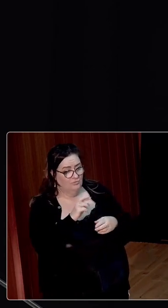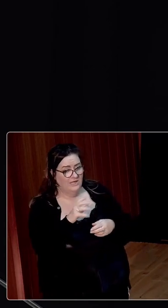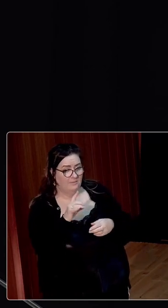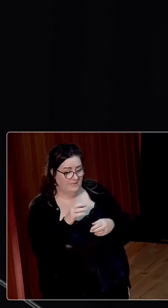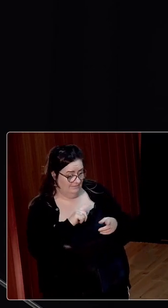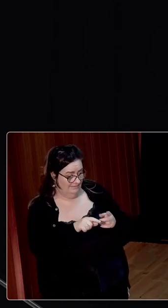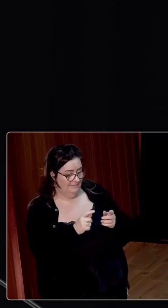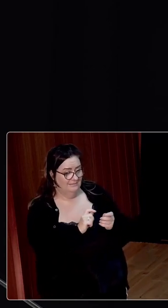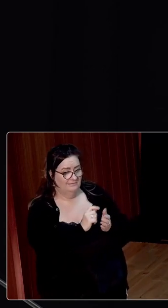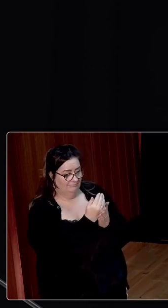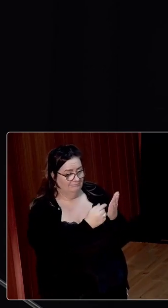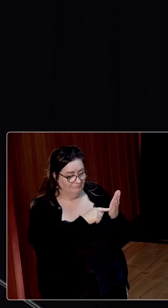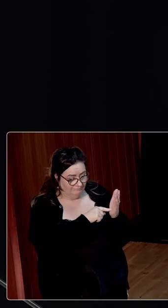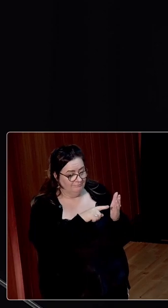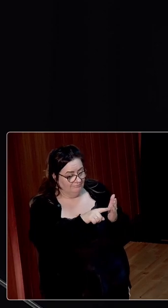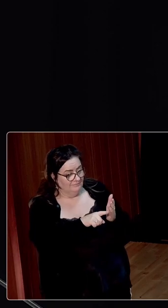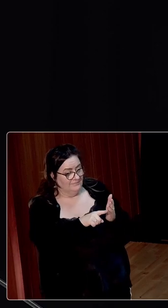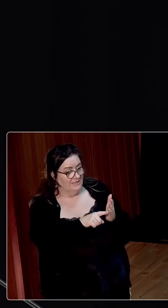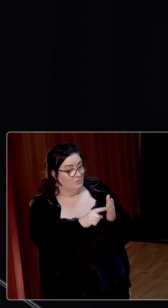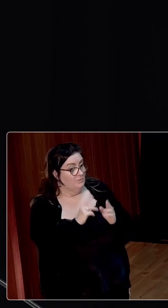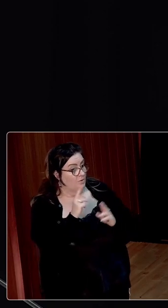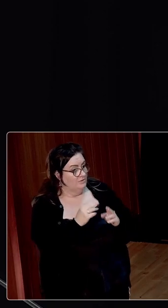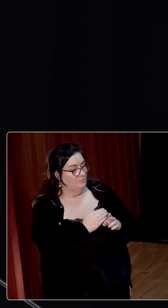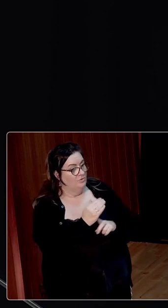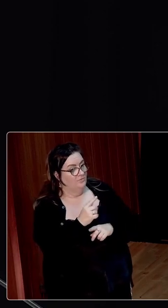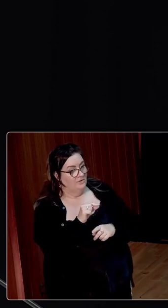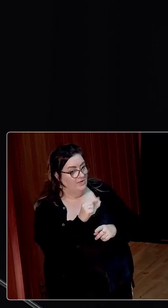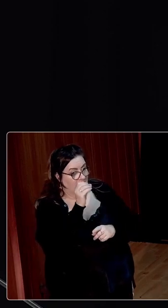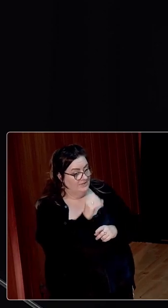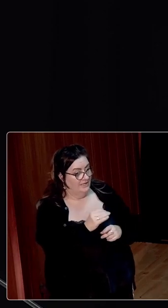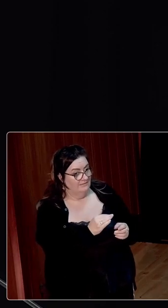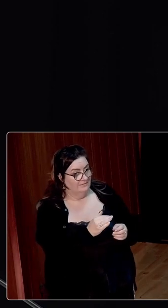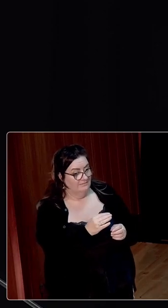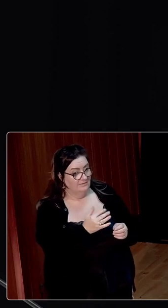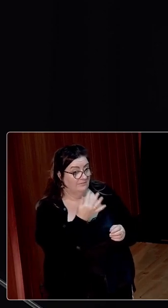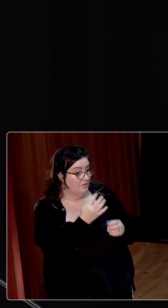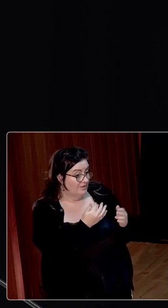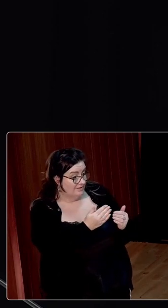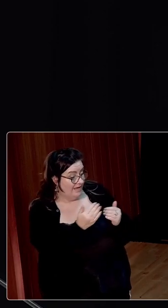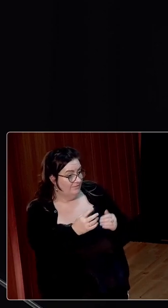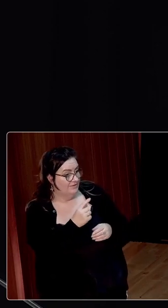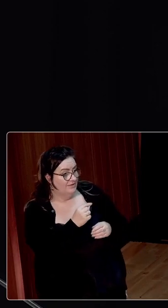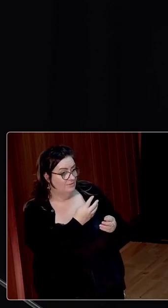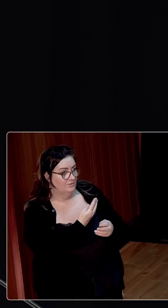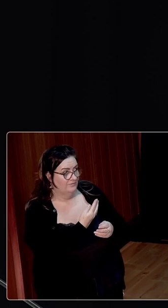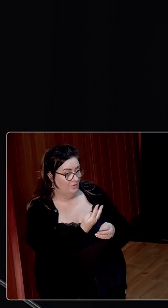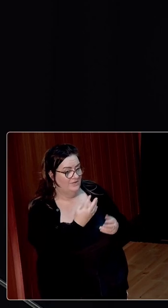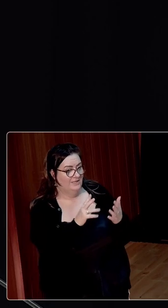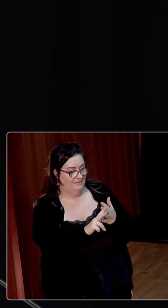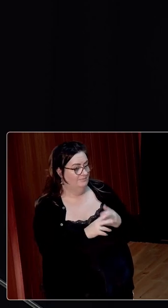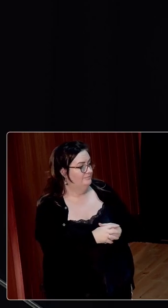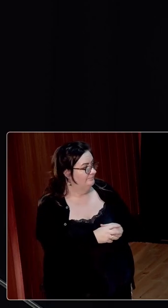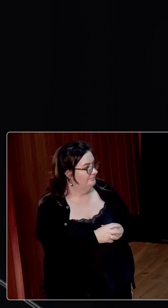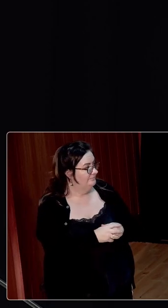was planned to increase agricultural output by 22% in four years after 1948. This was,